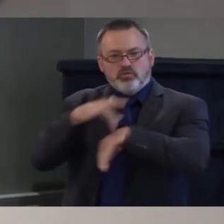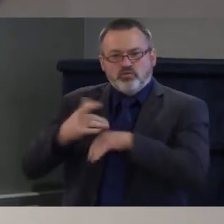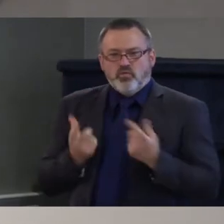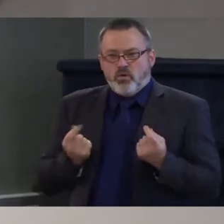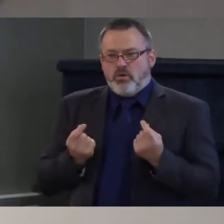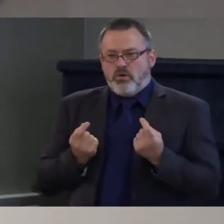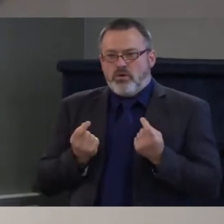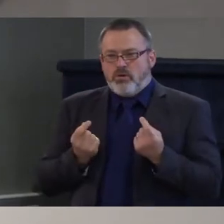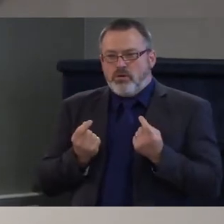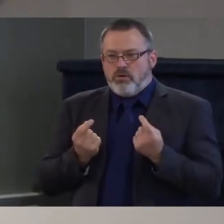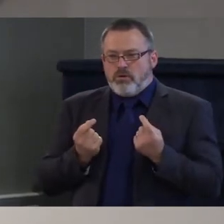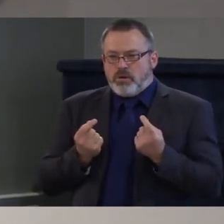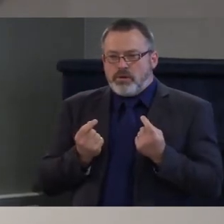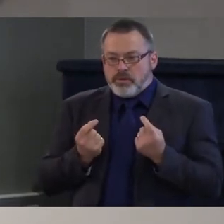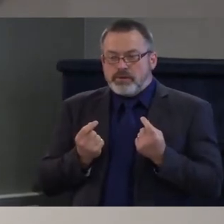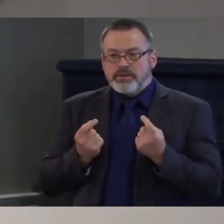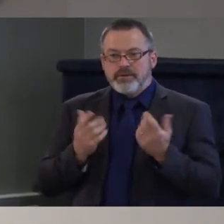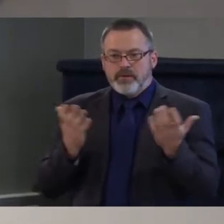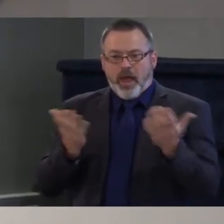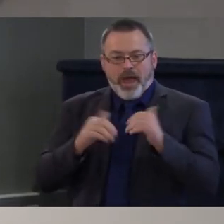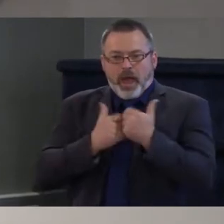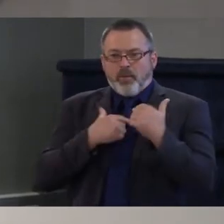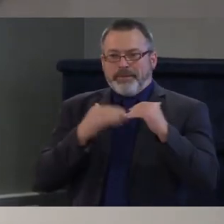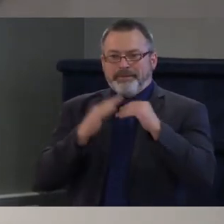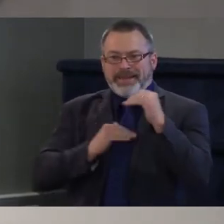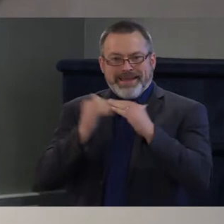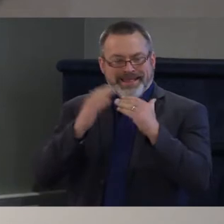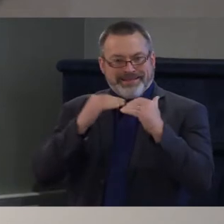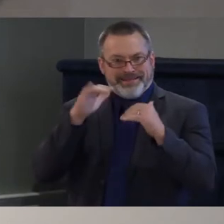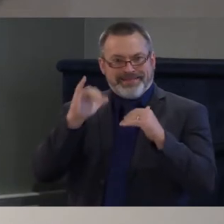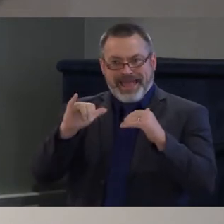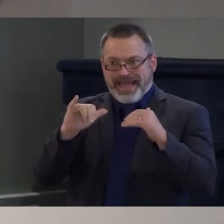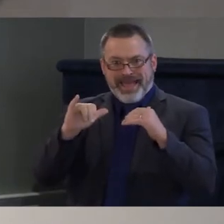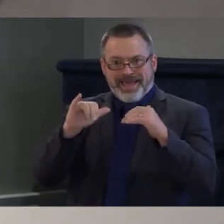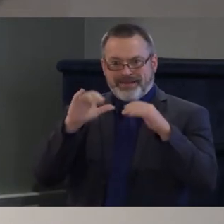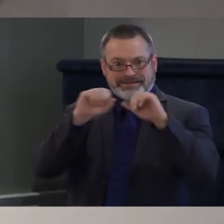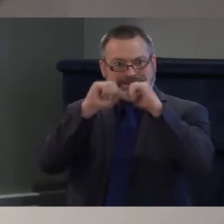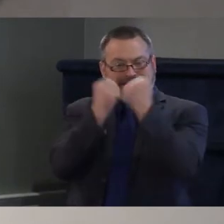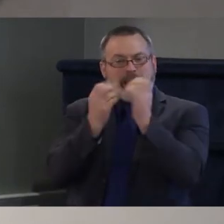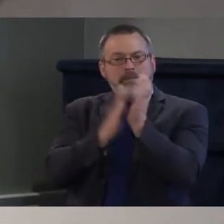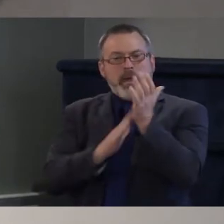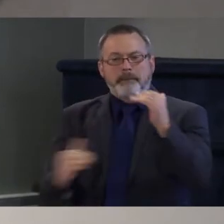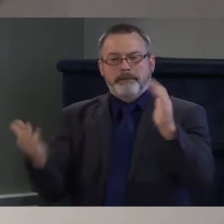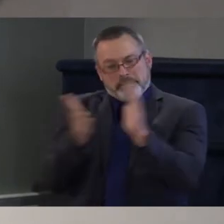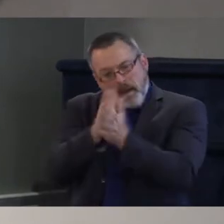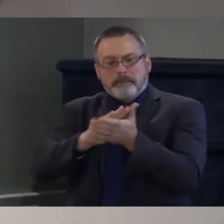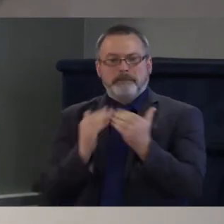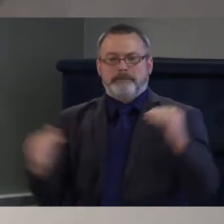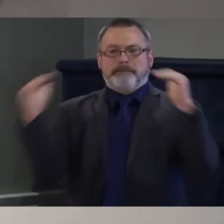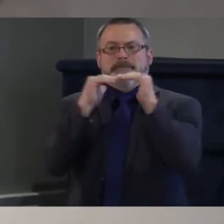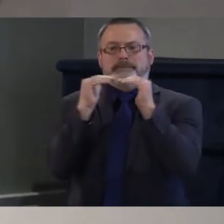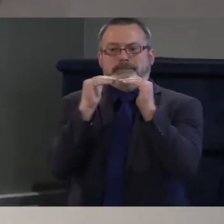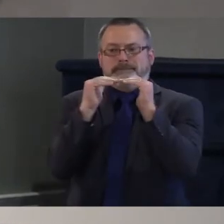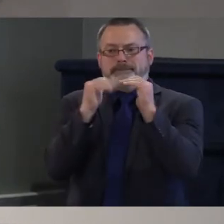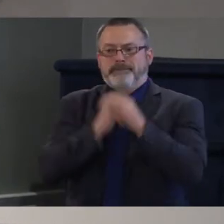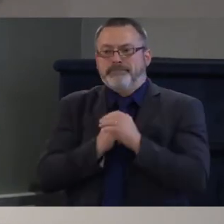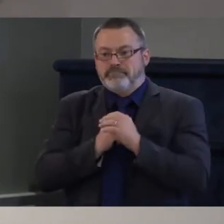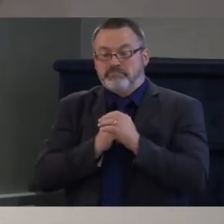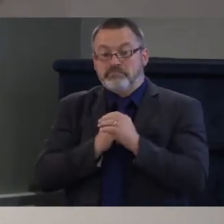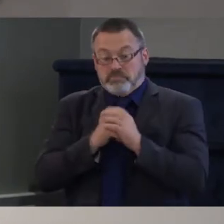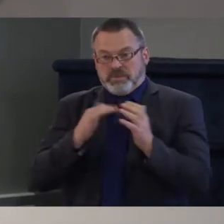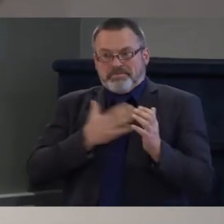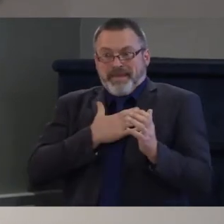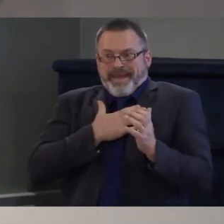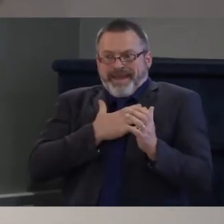healthy regenerative society and if you want to understand where my values are it is about making sure that especially the most vulnerable among